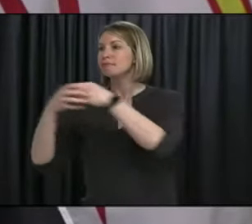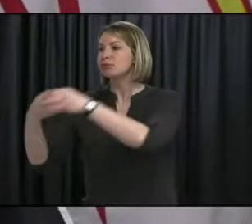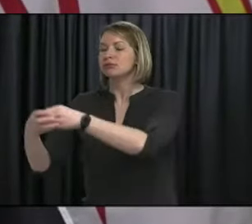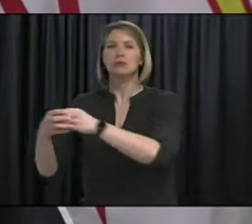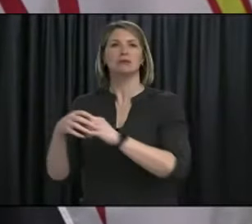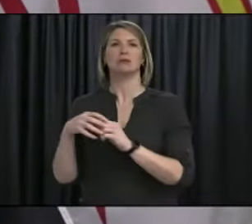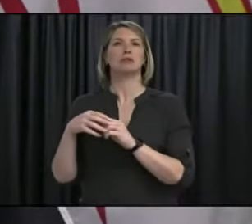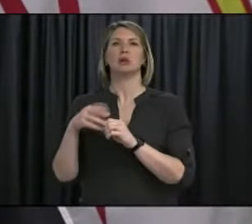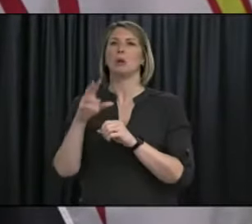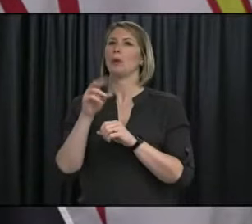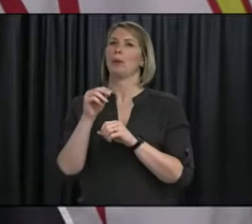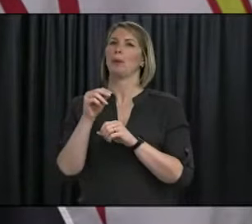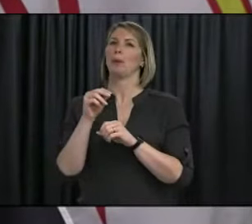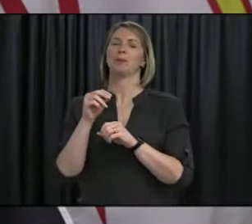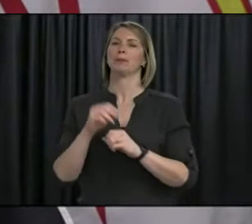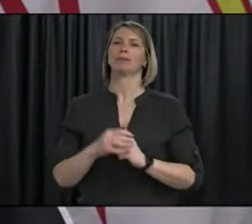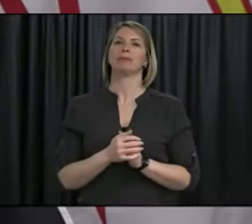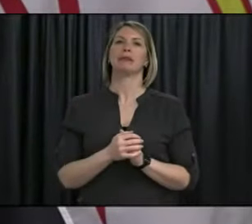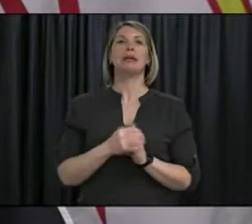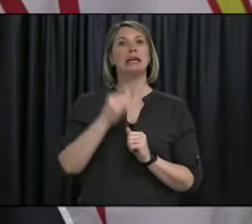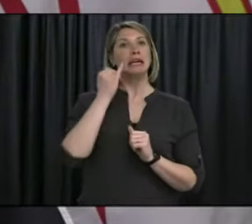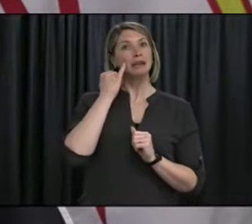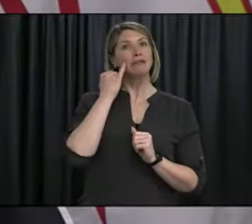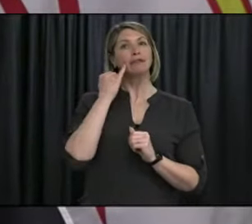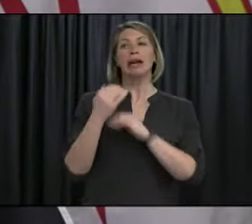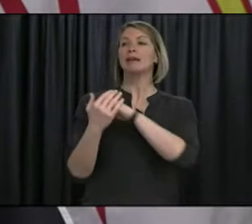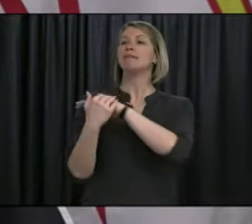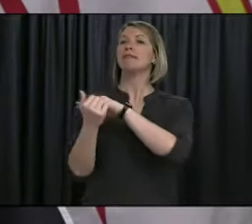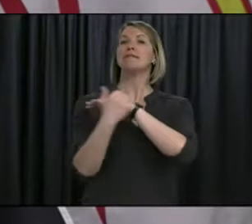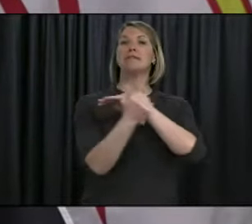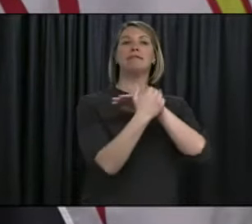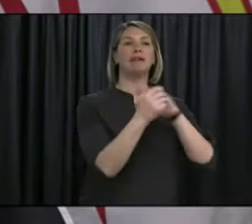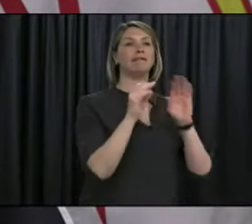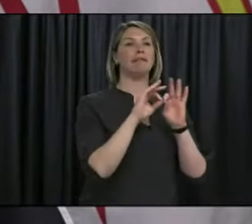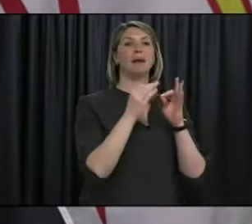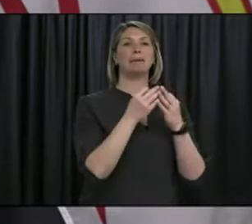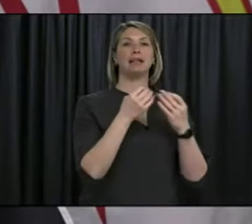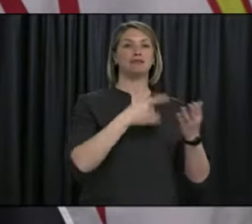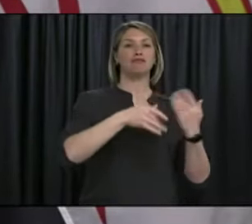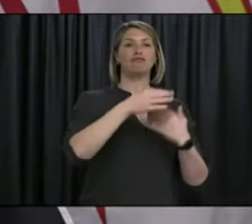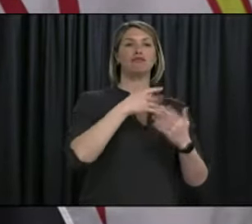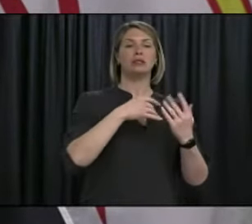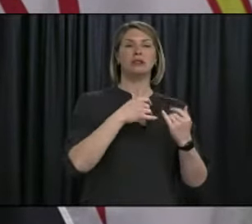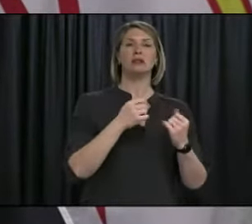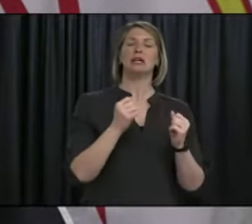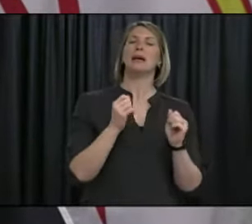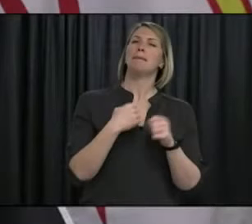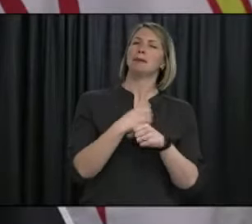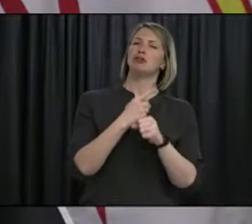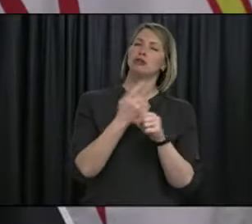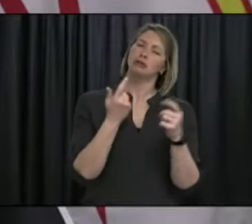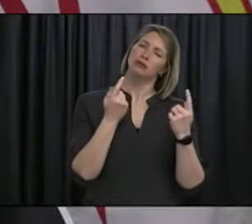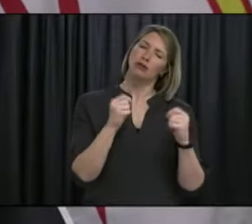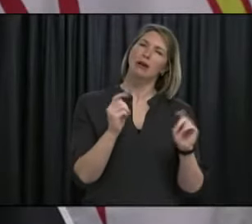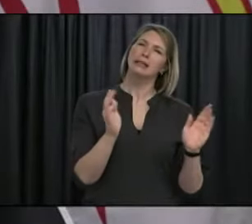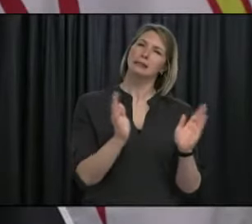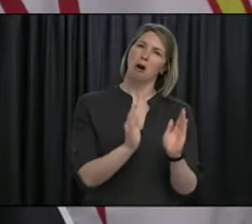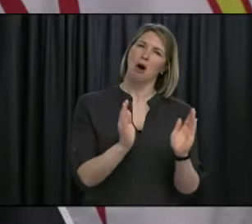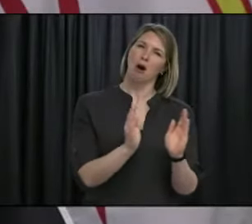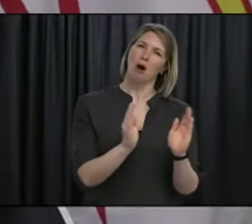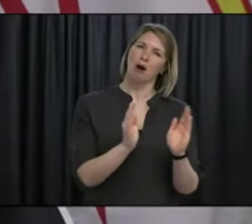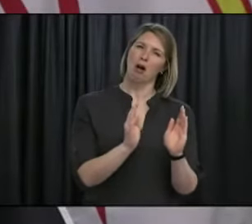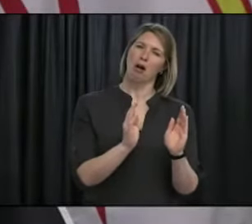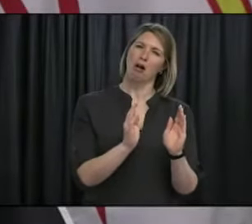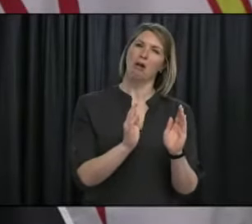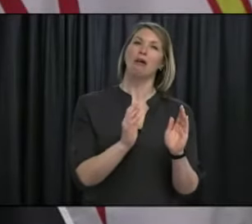host a gathering, keep it small and ensure everyone is a close contact with one another. Any gatherings should be distanced as much as possible, meaning people